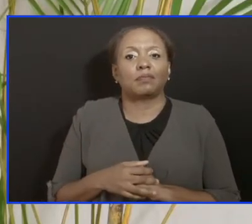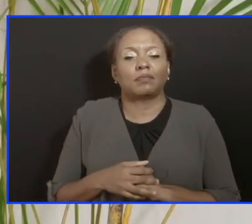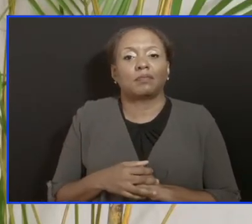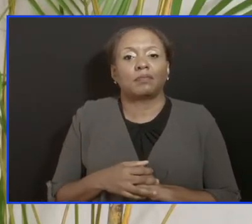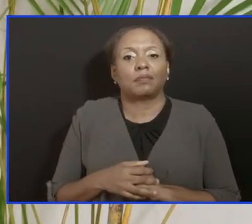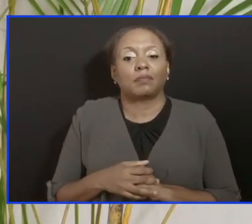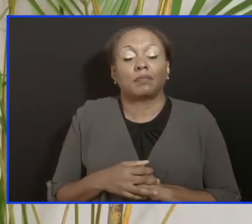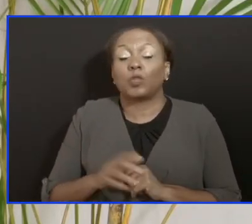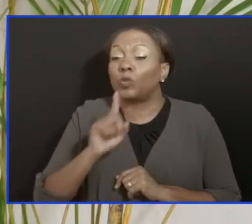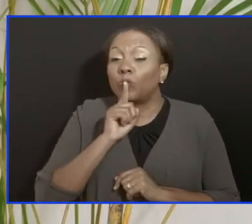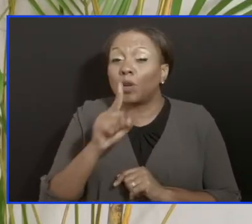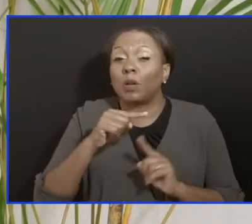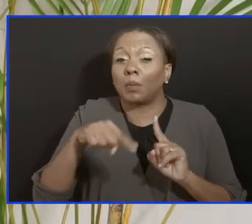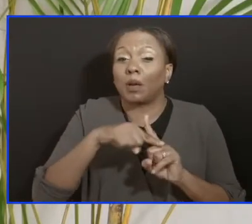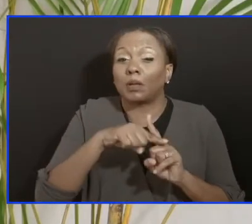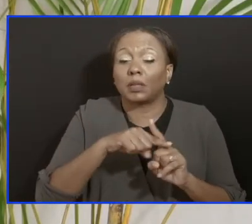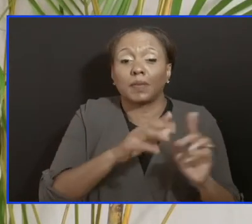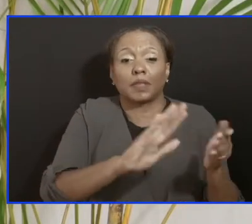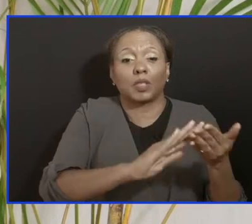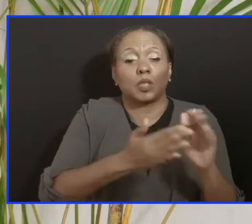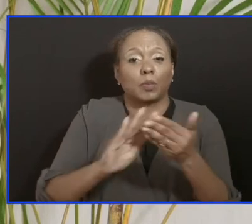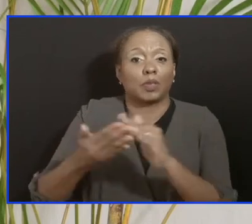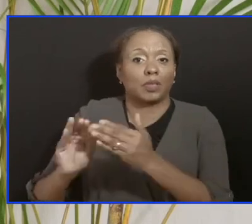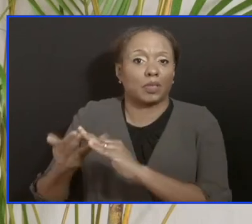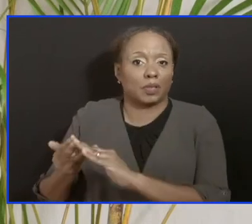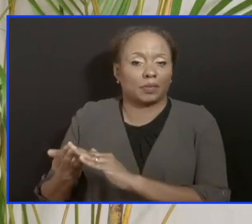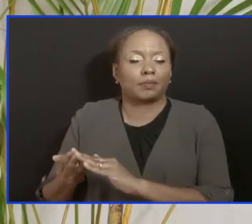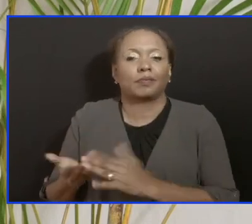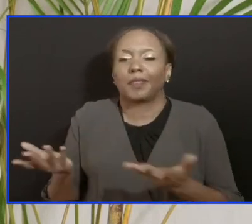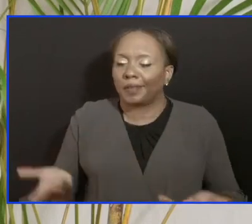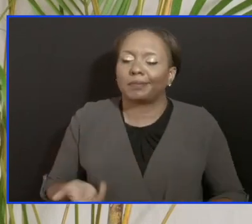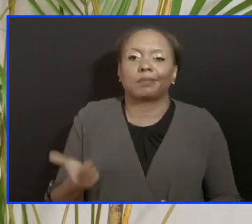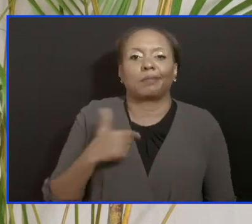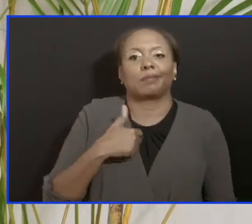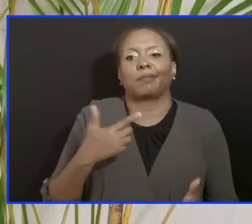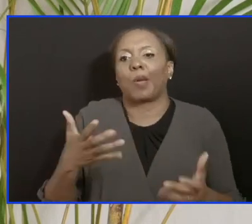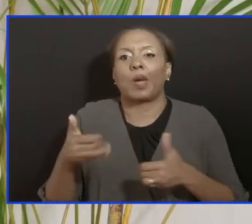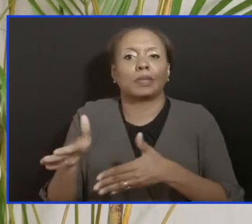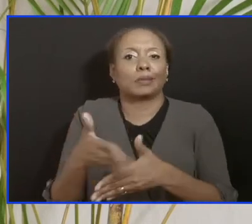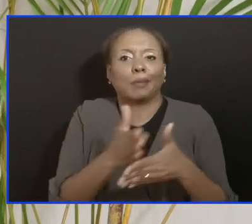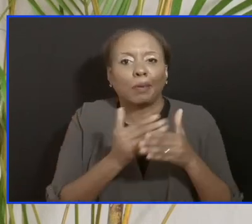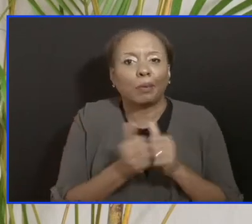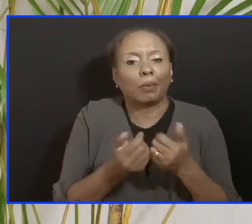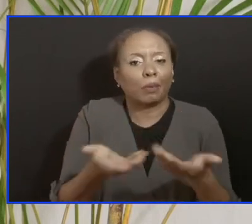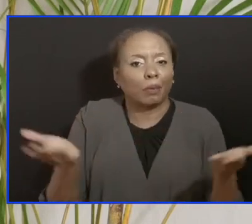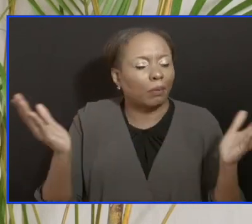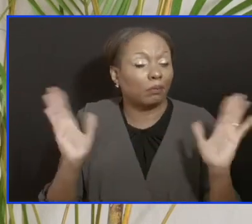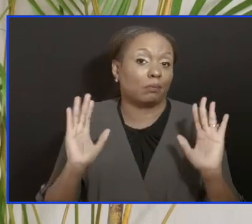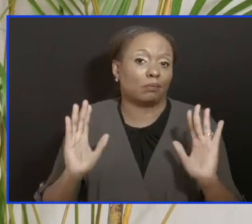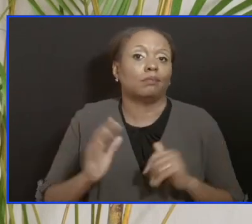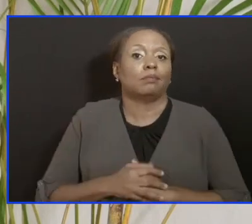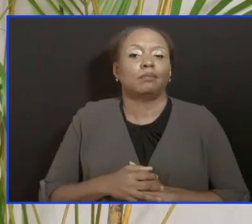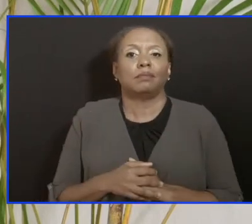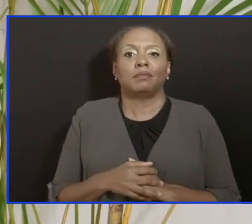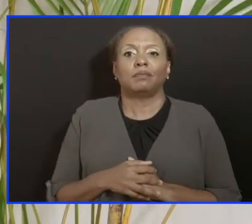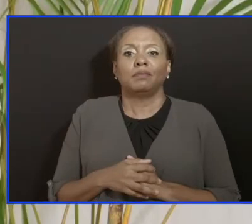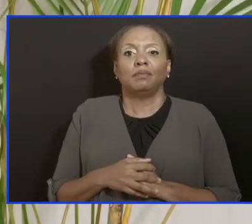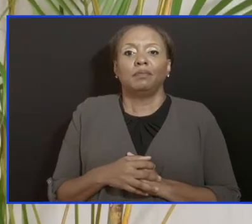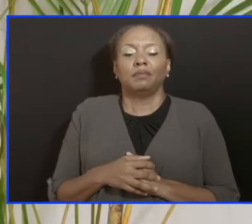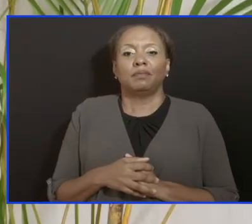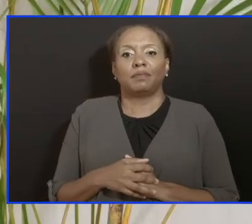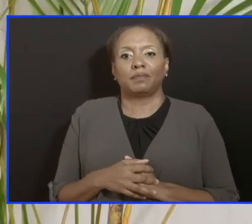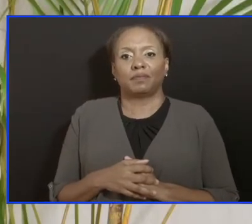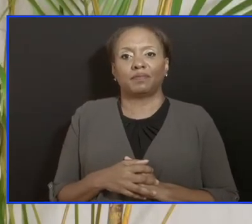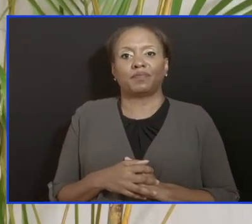of community transmission. So those are the things that I wanted to share with you. I think